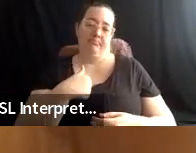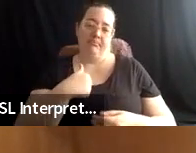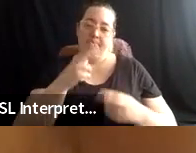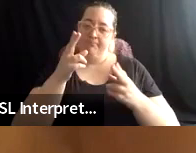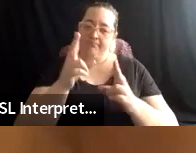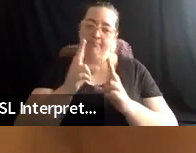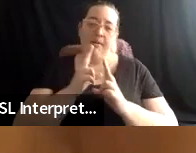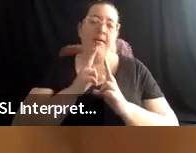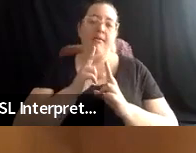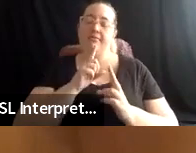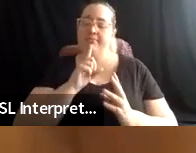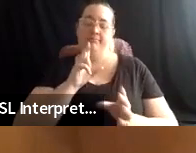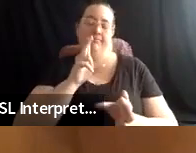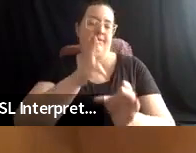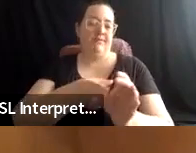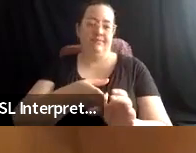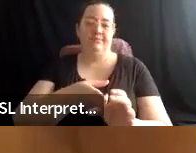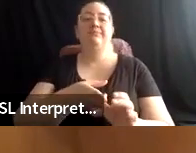to Adele.